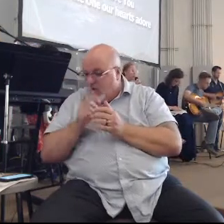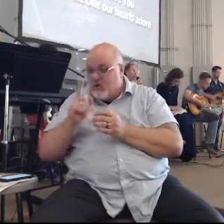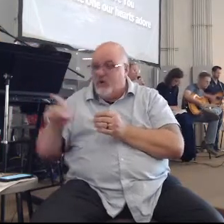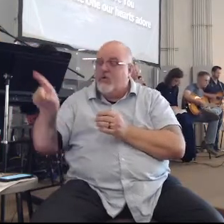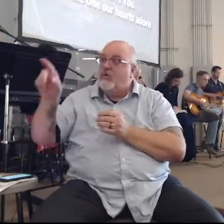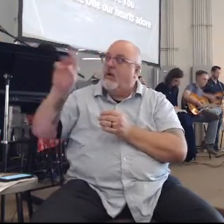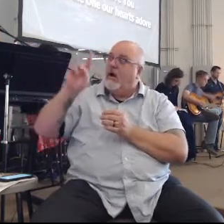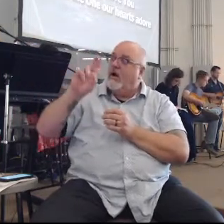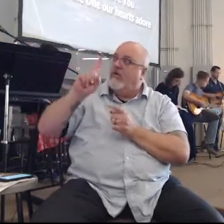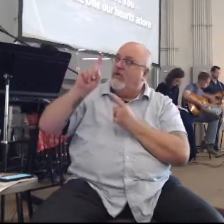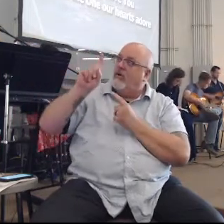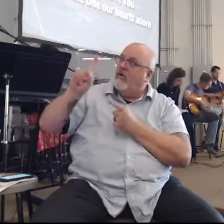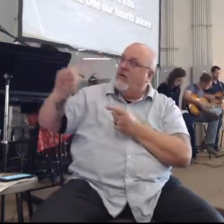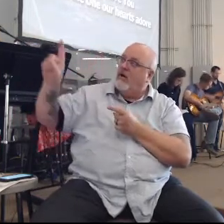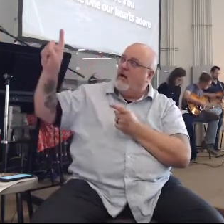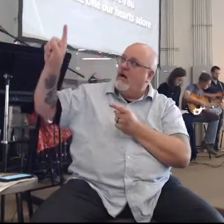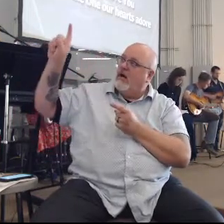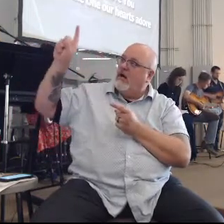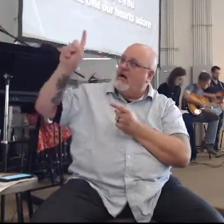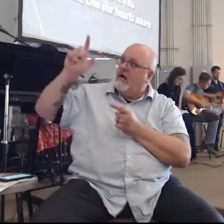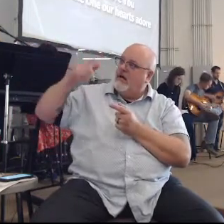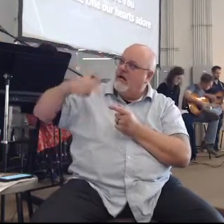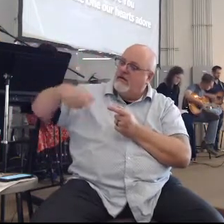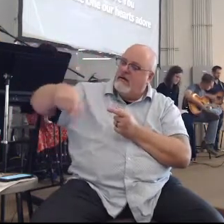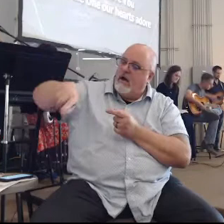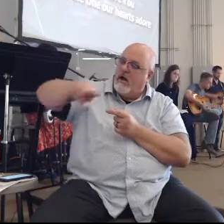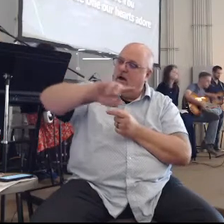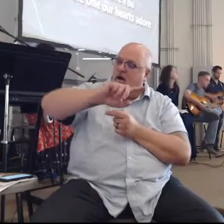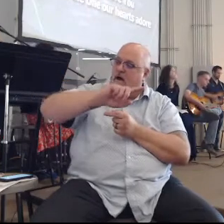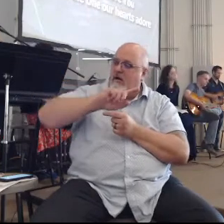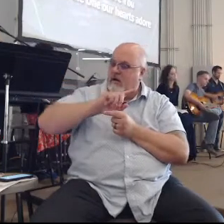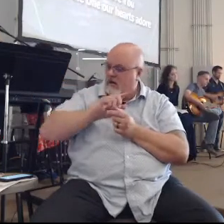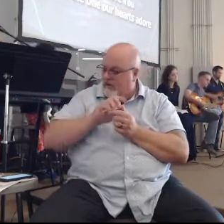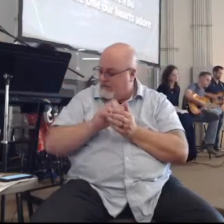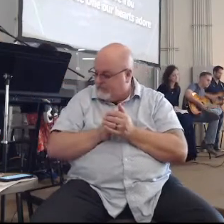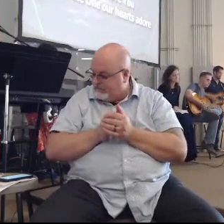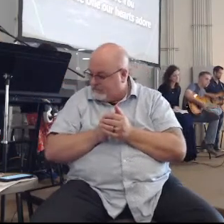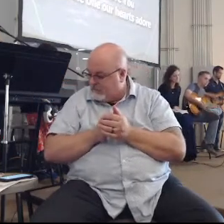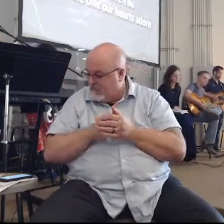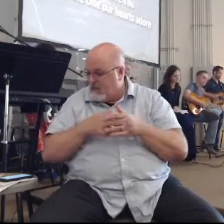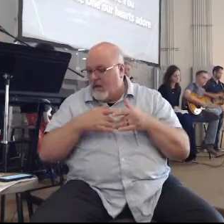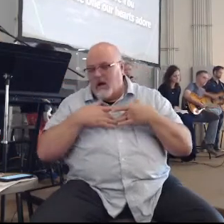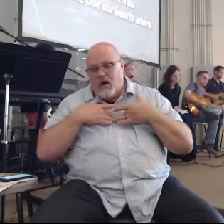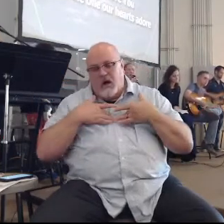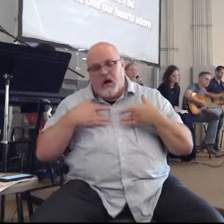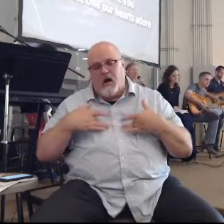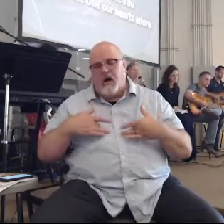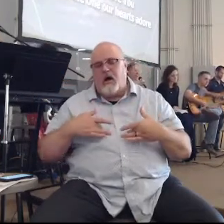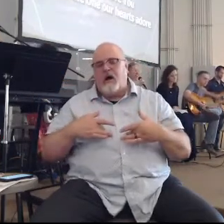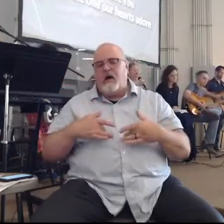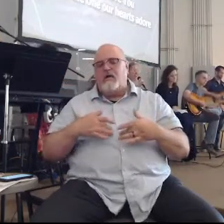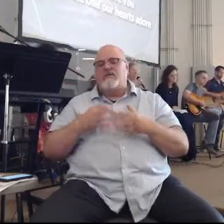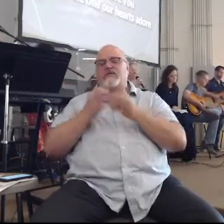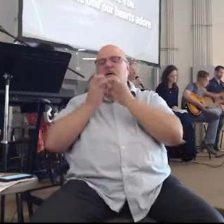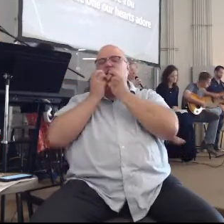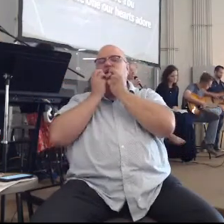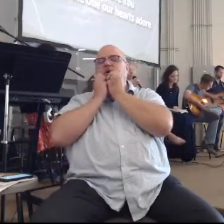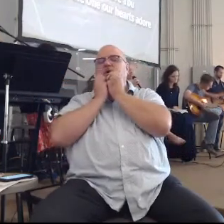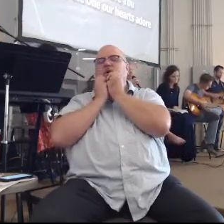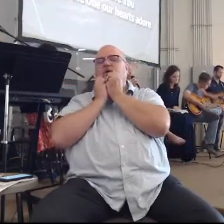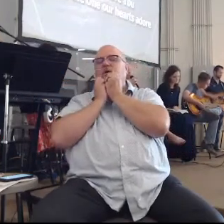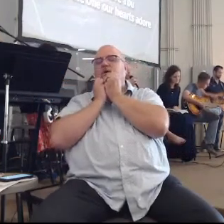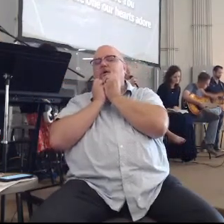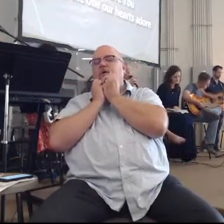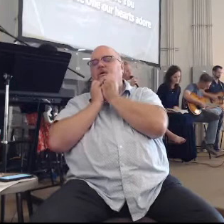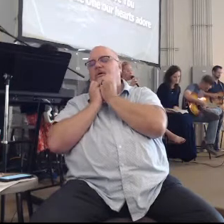You are the one He was a ti